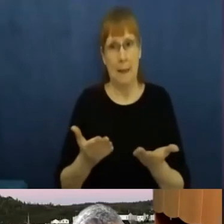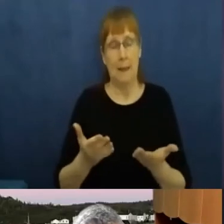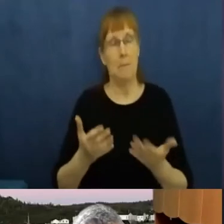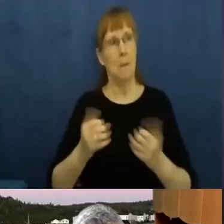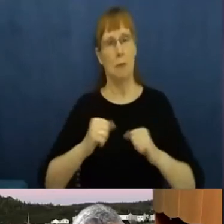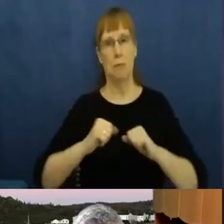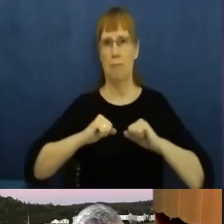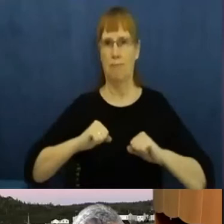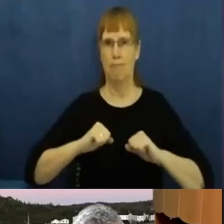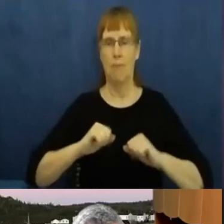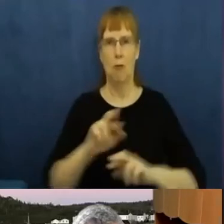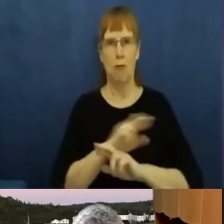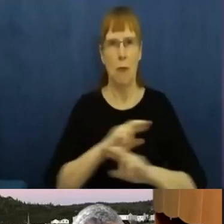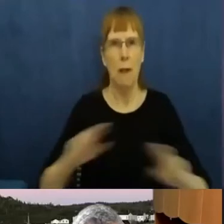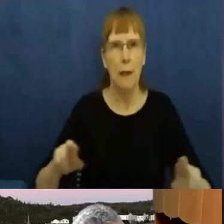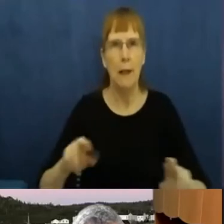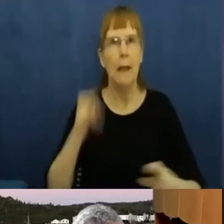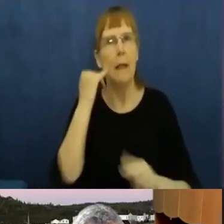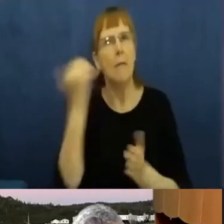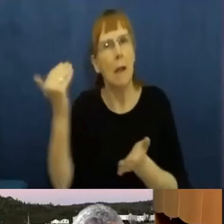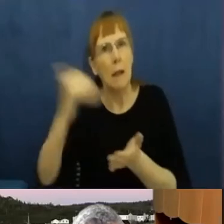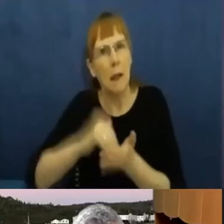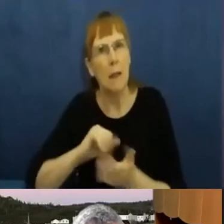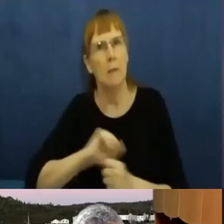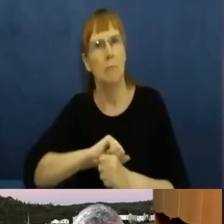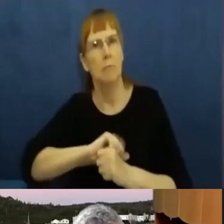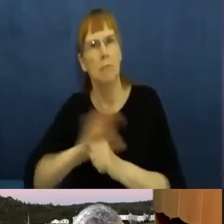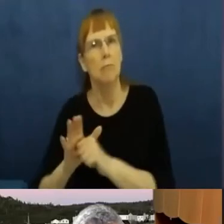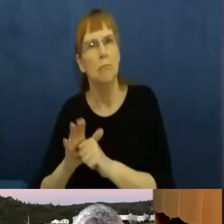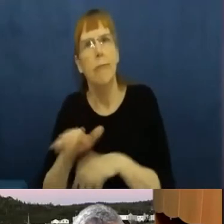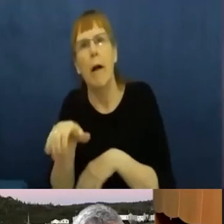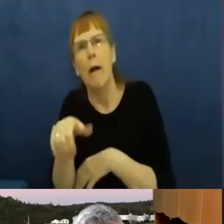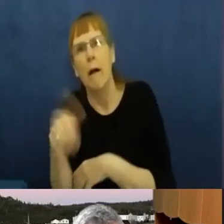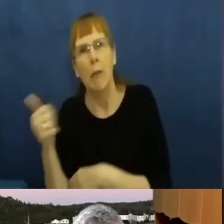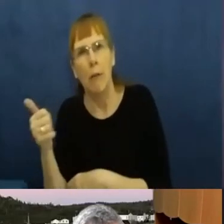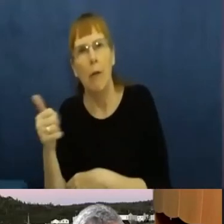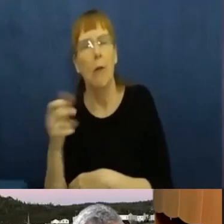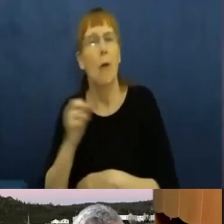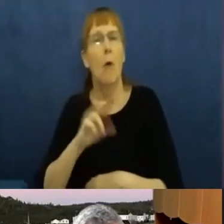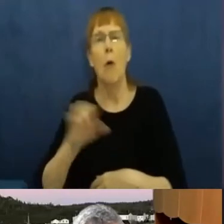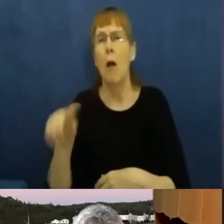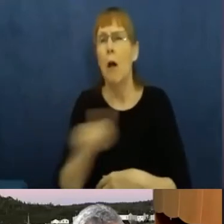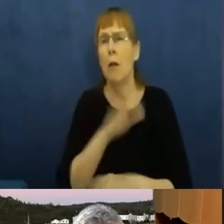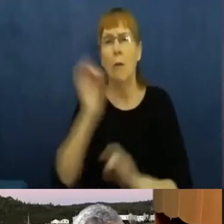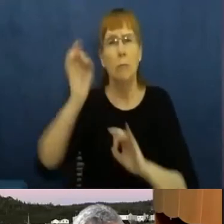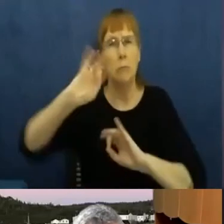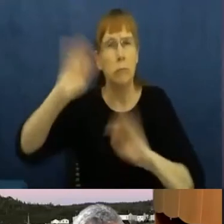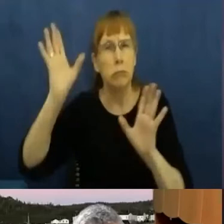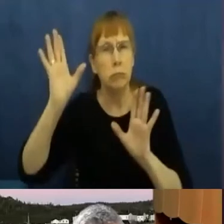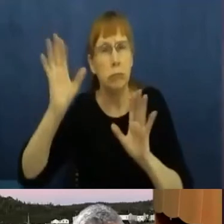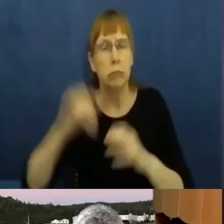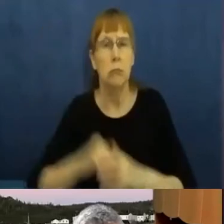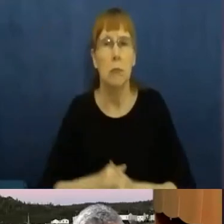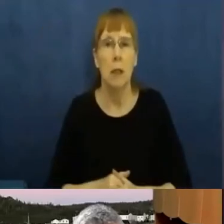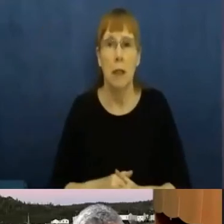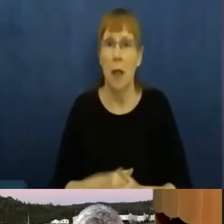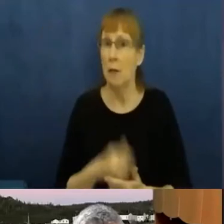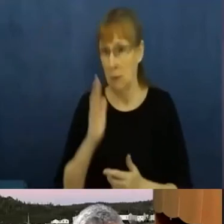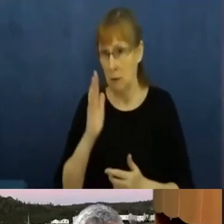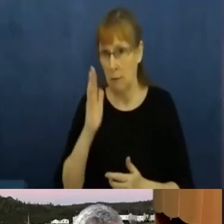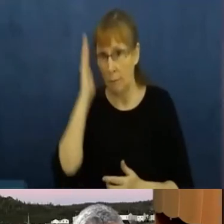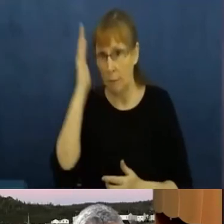future crises? And of course, the overriding one in the future is, if not the present, is